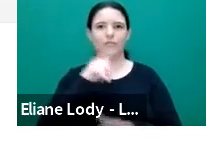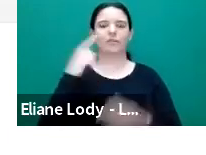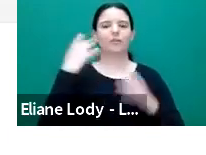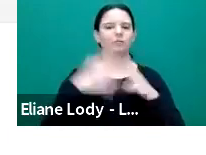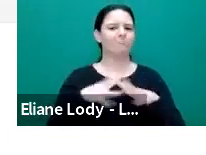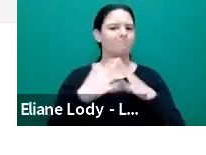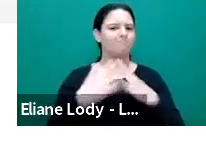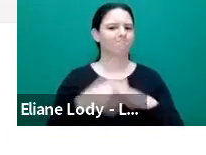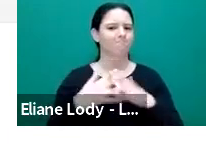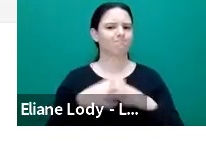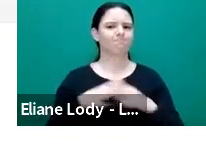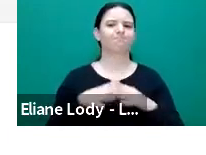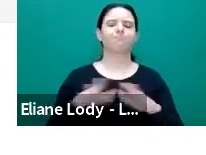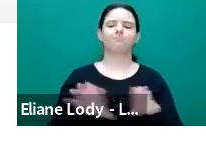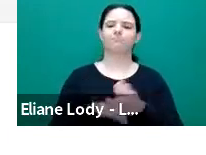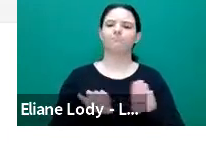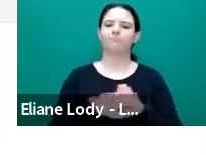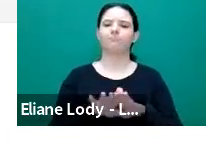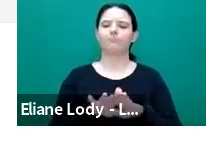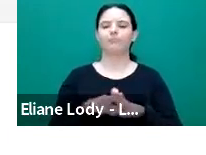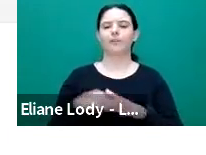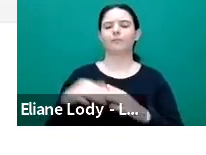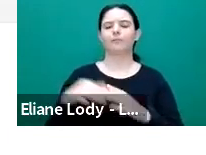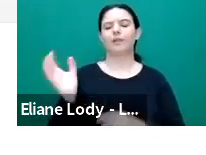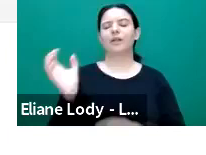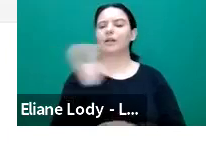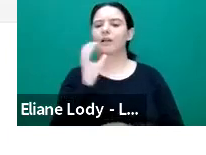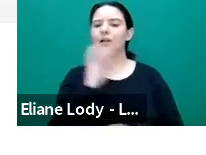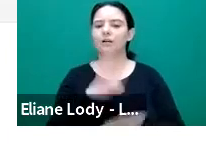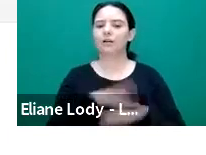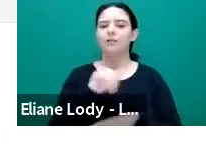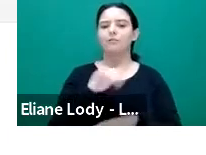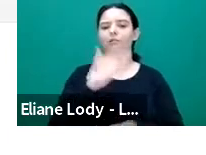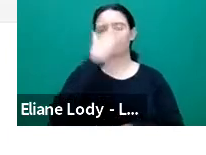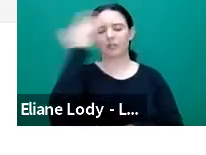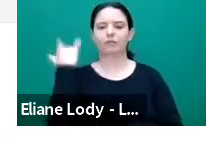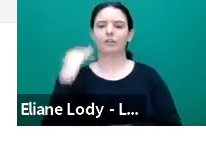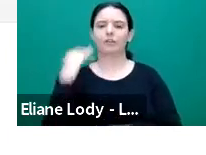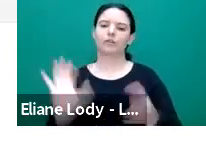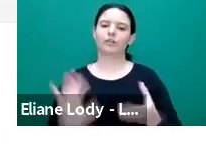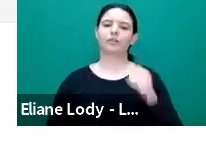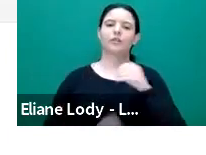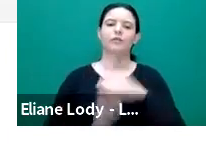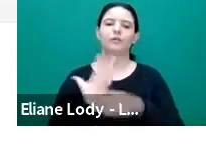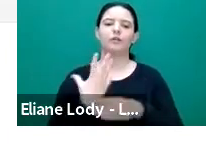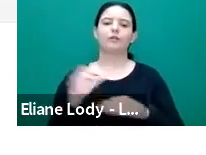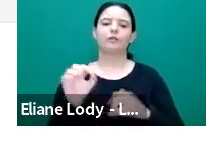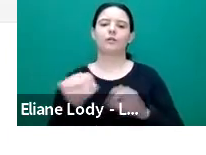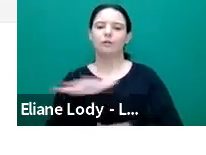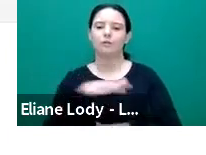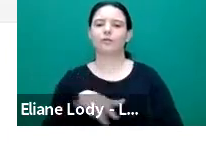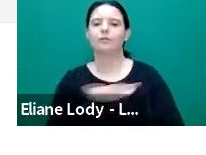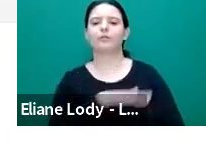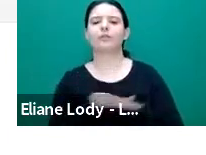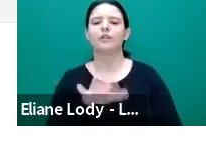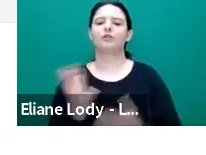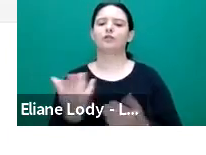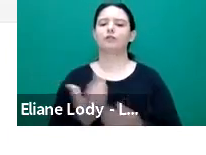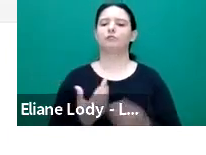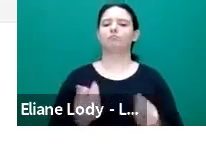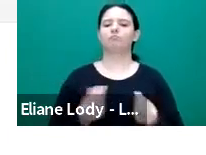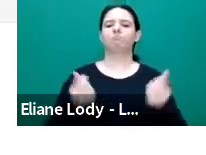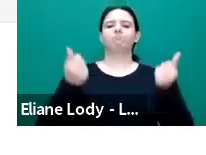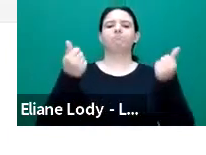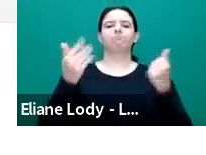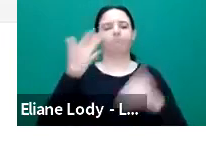individuals, that that's what creates rich environments for people. And we think this is a powerful notion. It's really